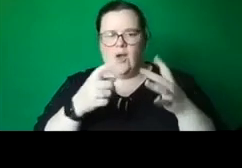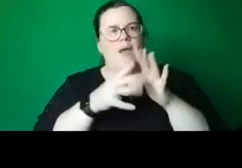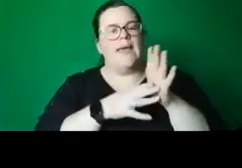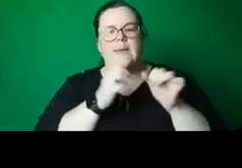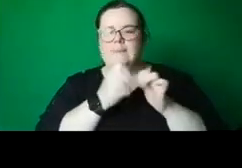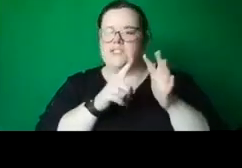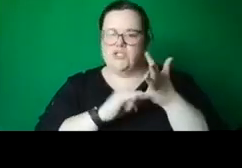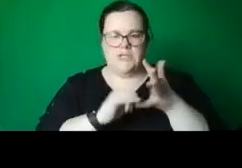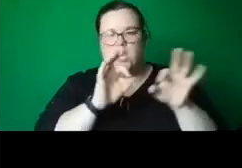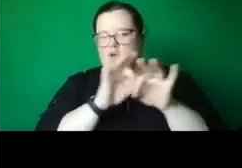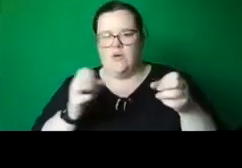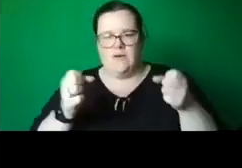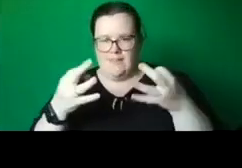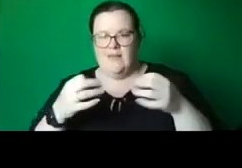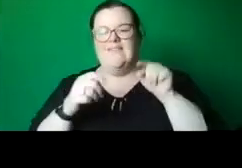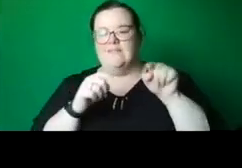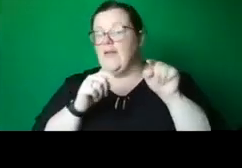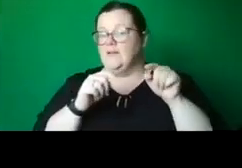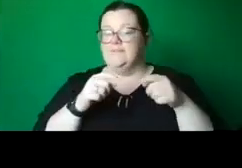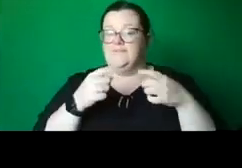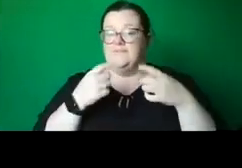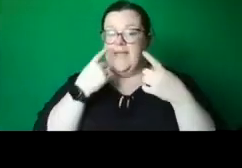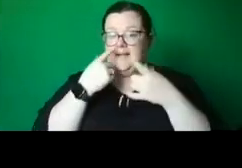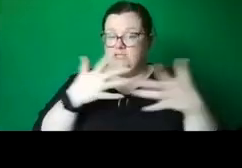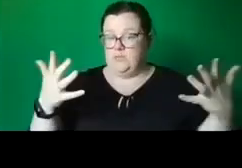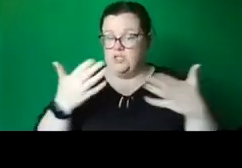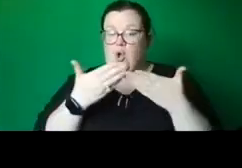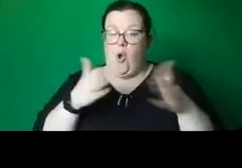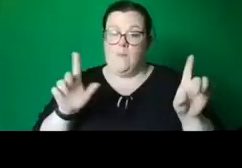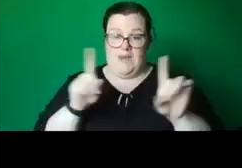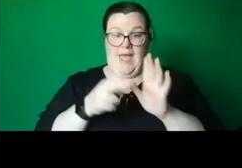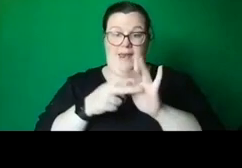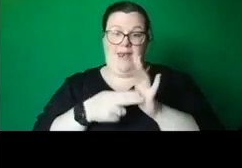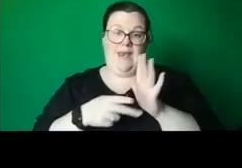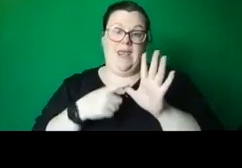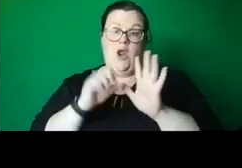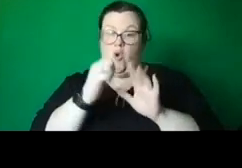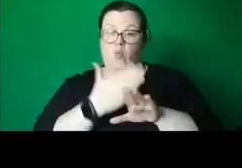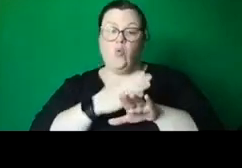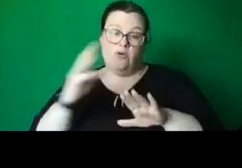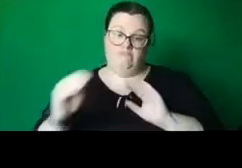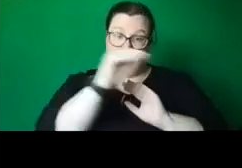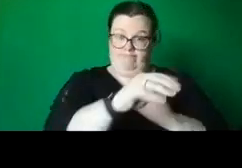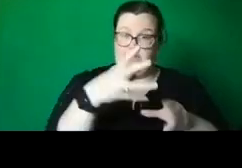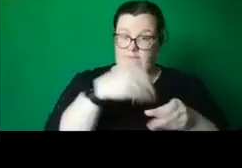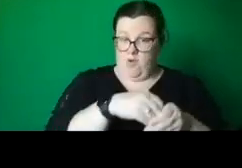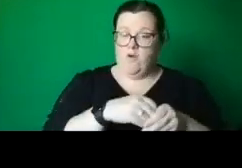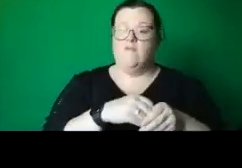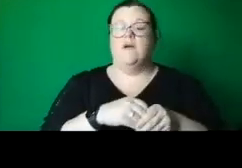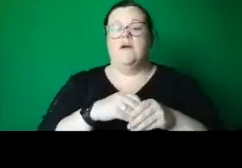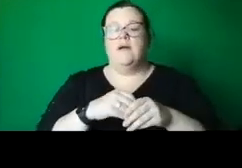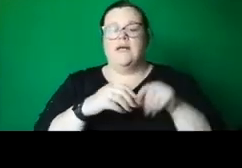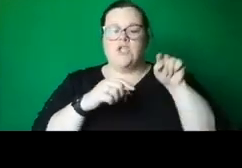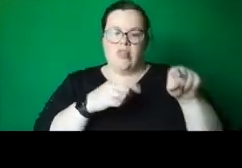actually now open. It's on, um, it's on show here at the Margaret Lawrence Gallery and also at, um,